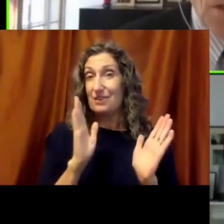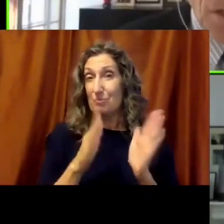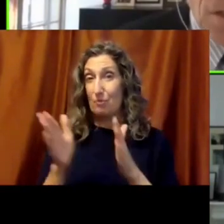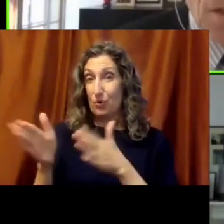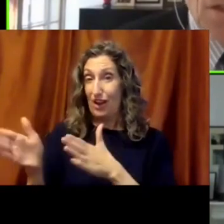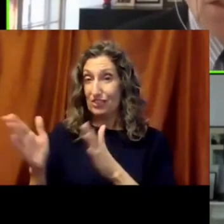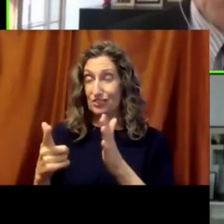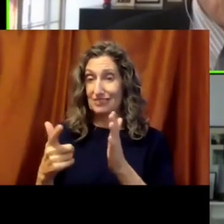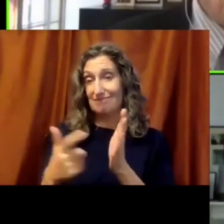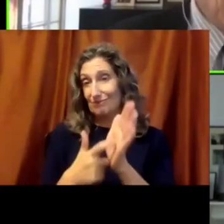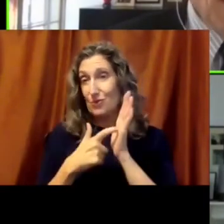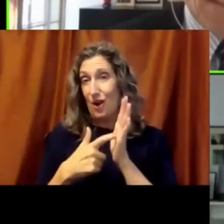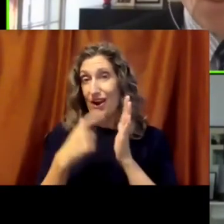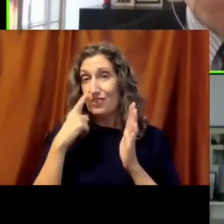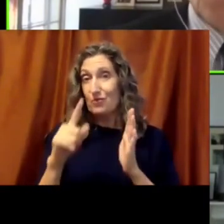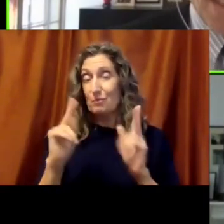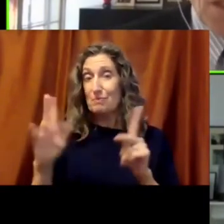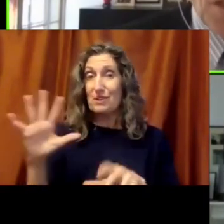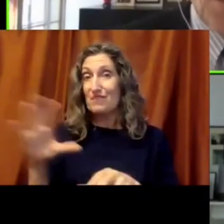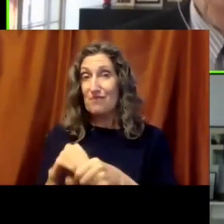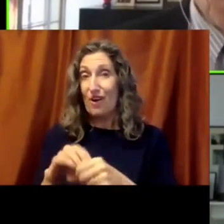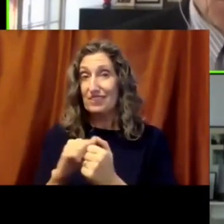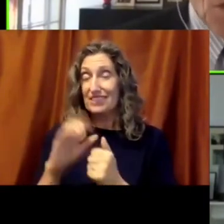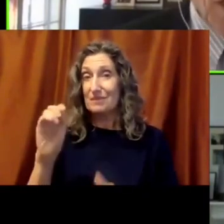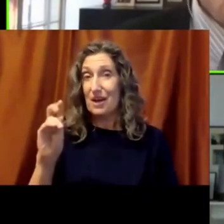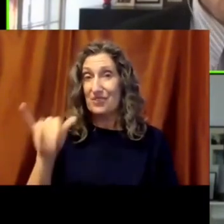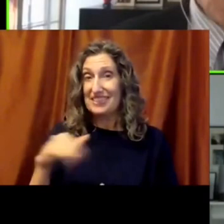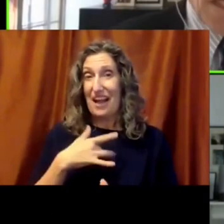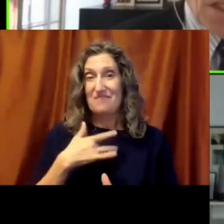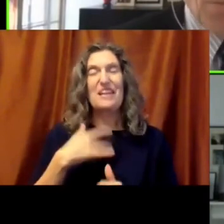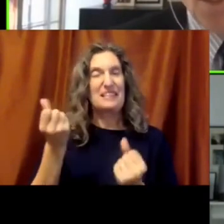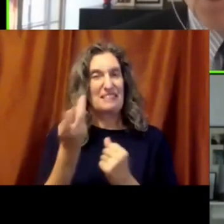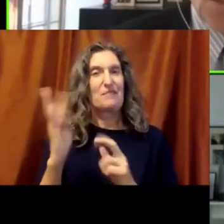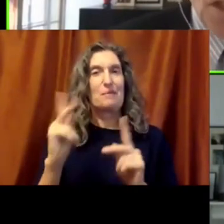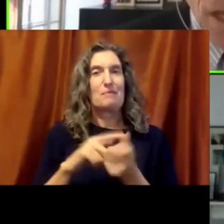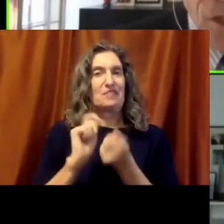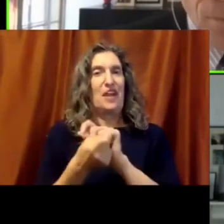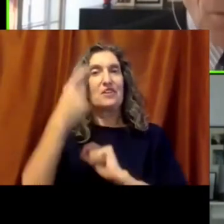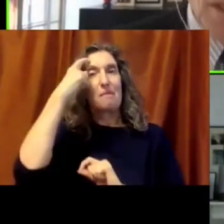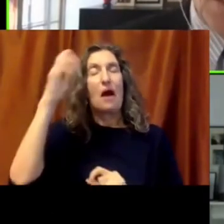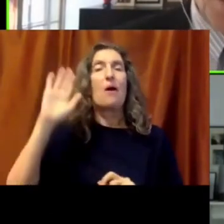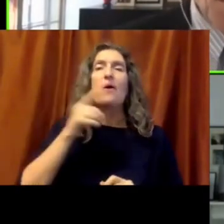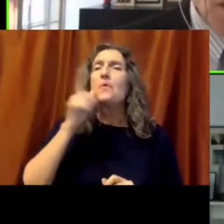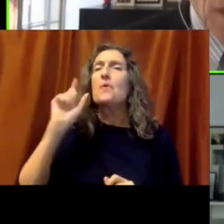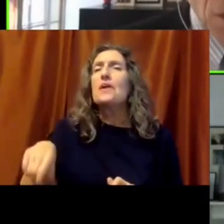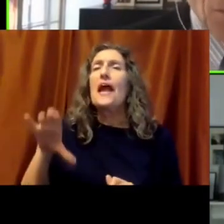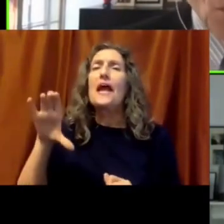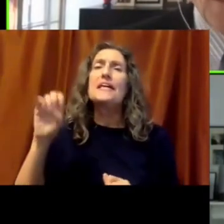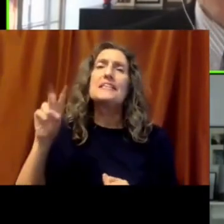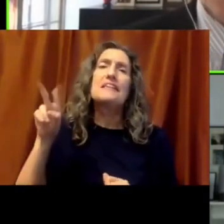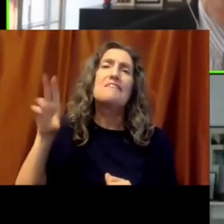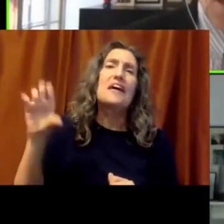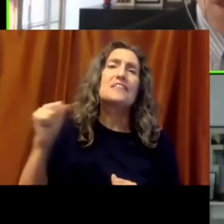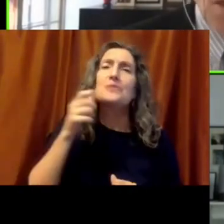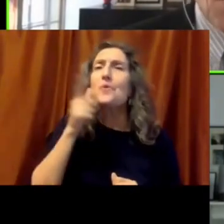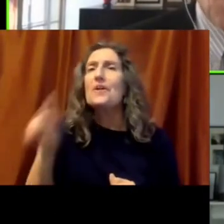democracy probably has changed in some people's thinking over the last couple years, in the last couple months, and maybe the last couple